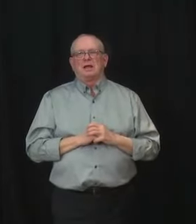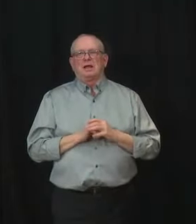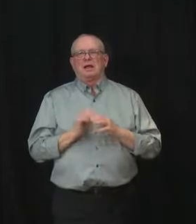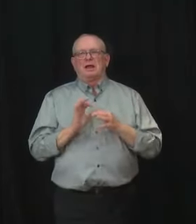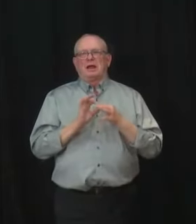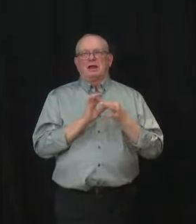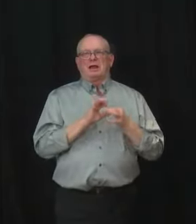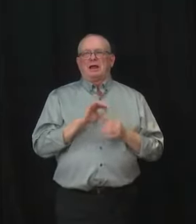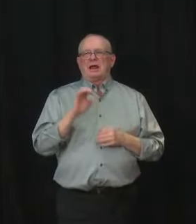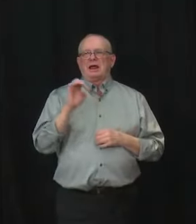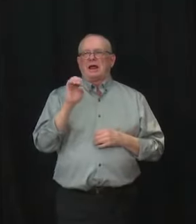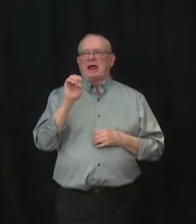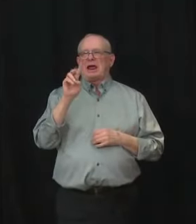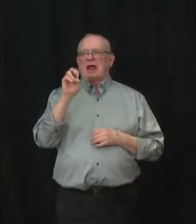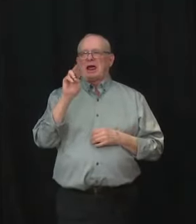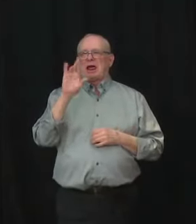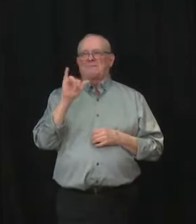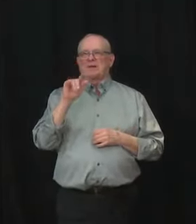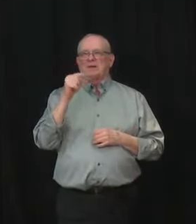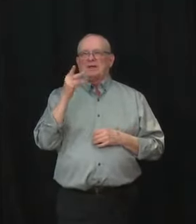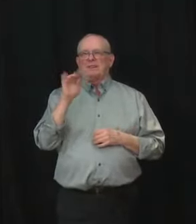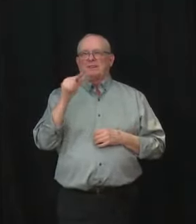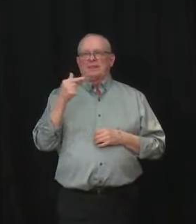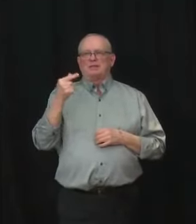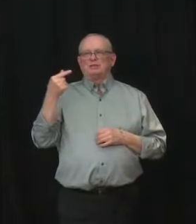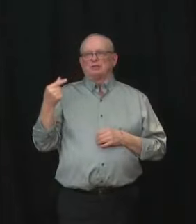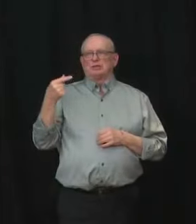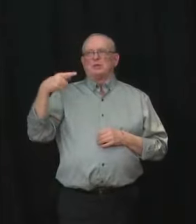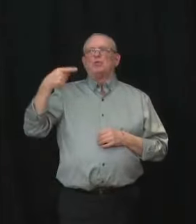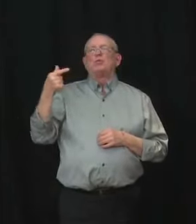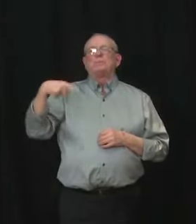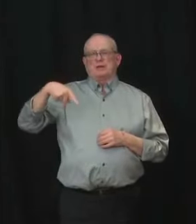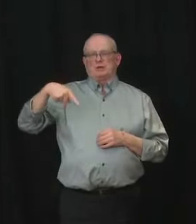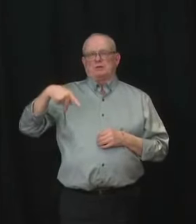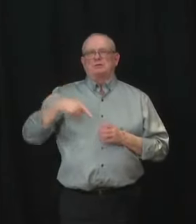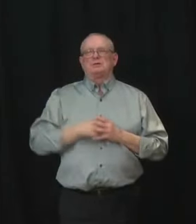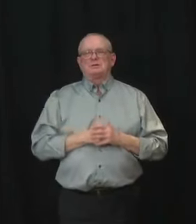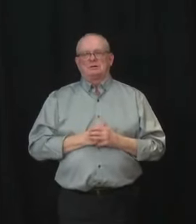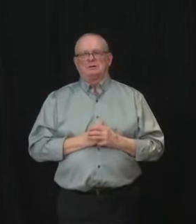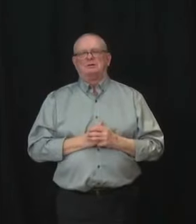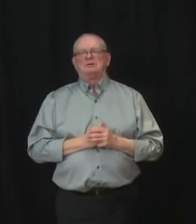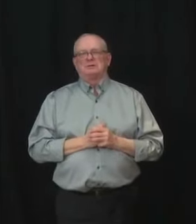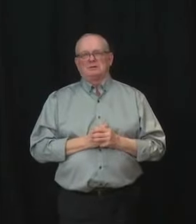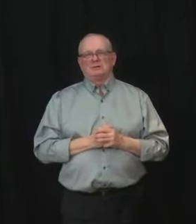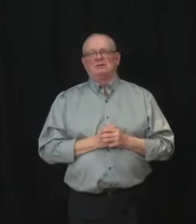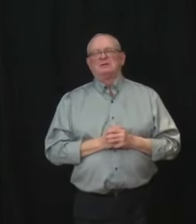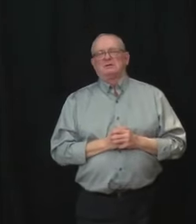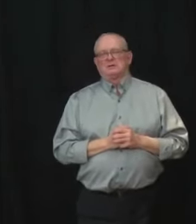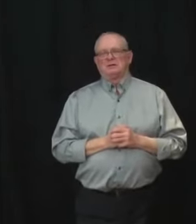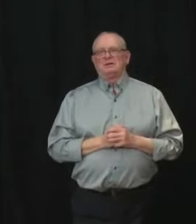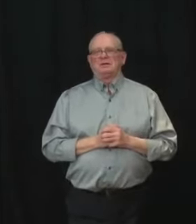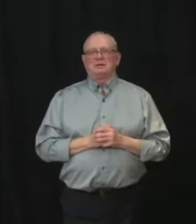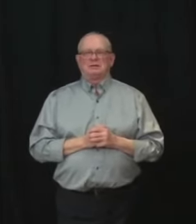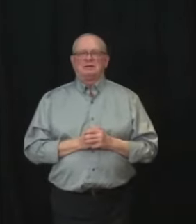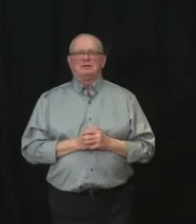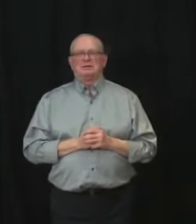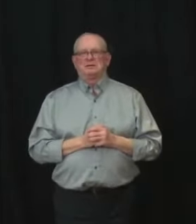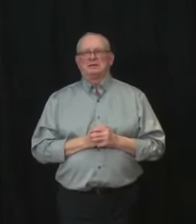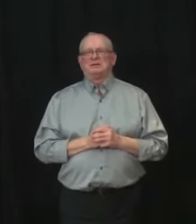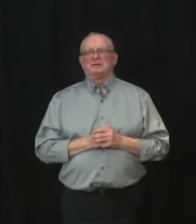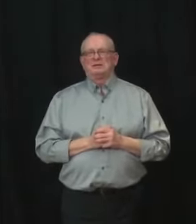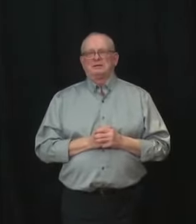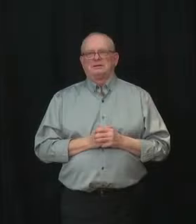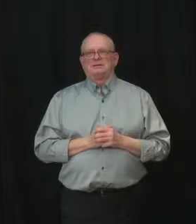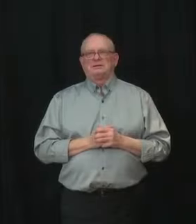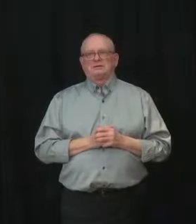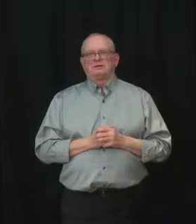Good afternoon this question is for Minister Copping uh we've received some uh messages this week from people in the peace region saying uh I guess they've gone to an